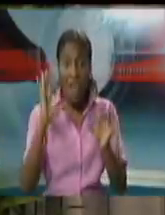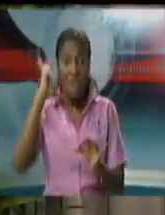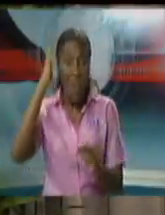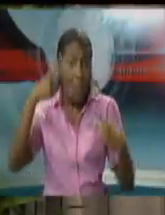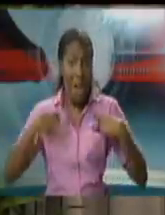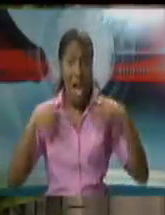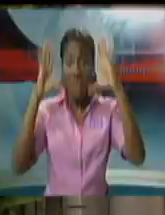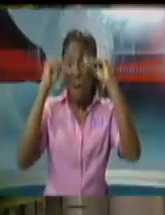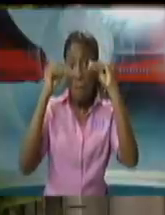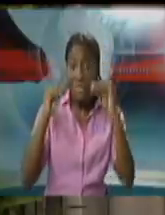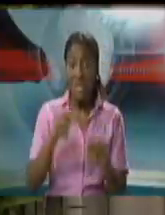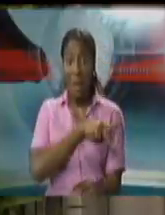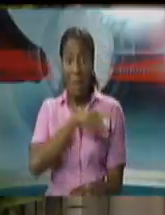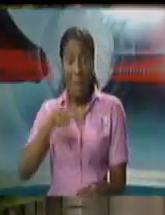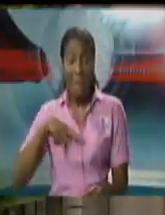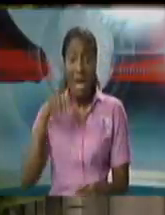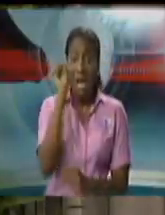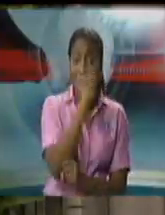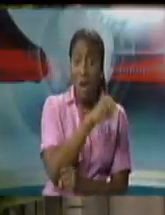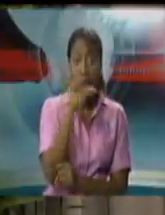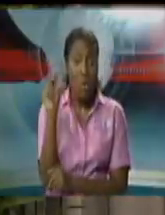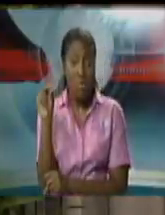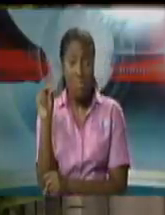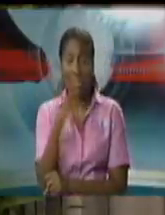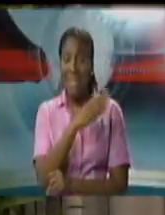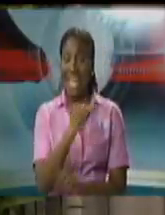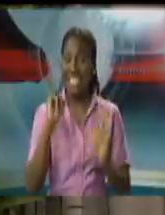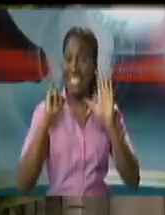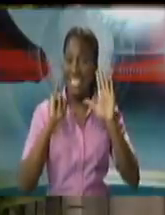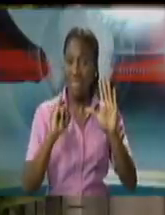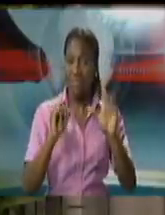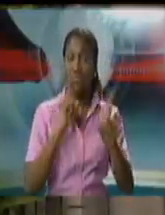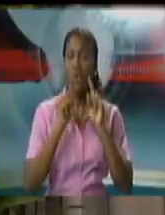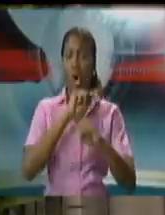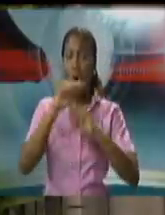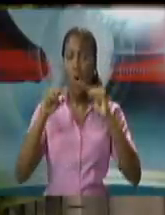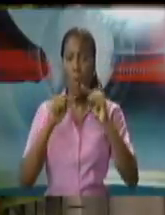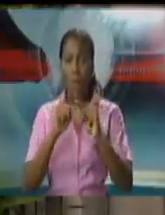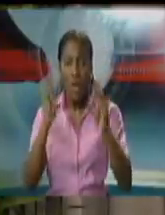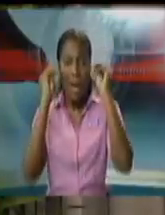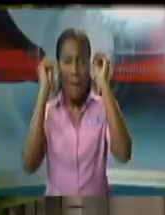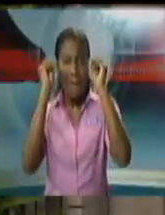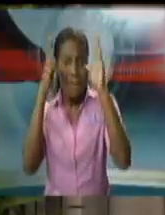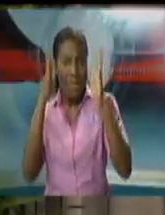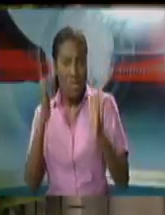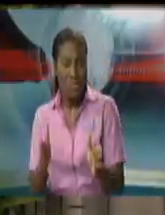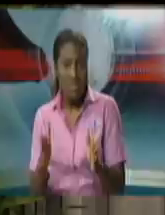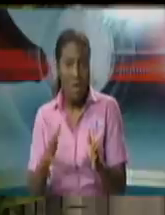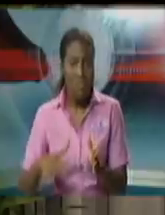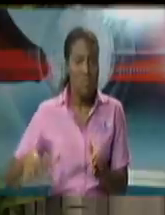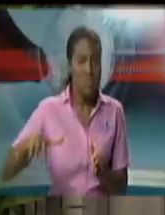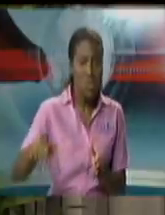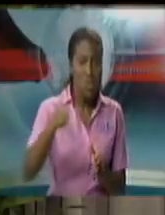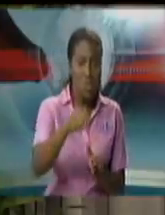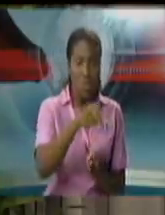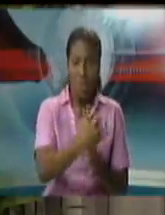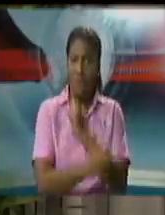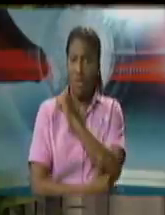my office. And six, of course, is some of the MP-related issues as it falls from the Attorney General's portfolio.